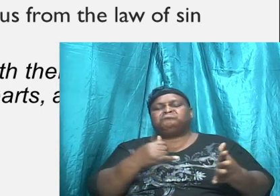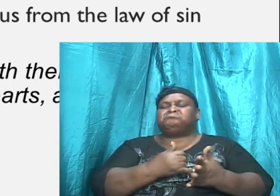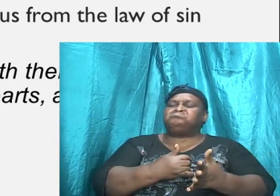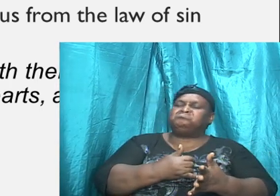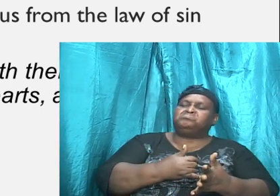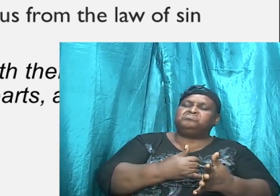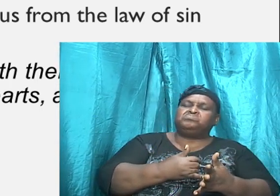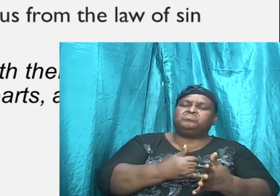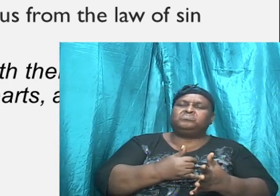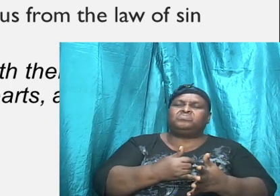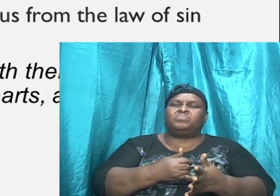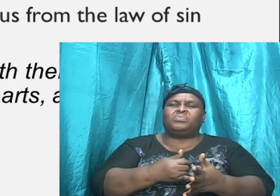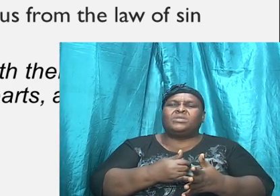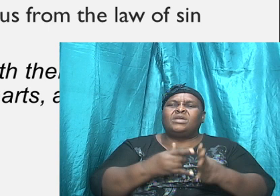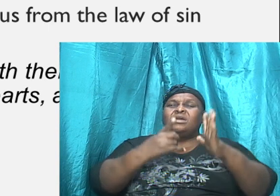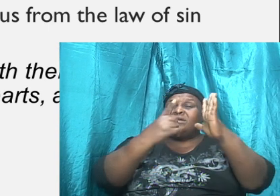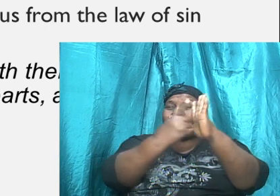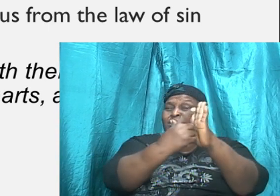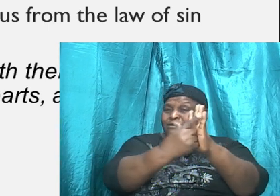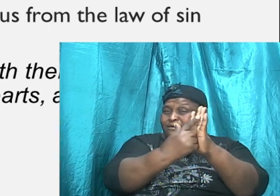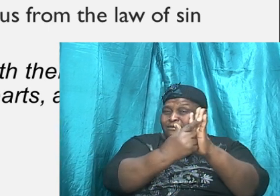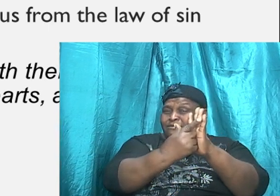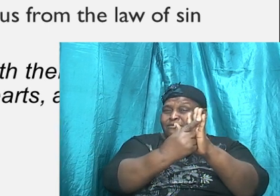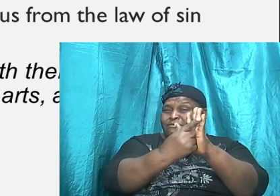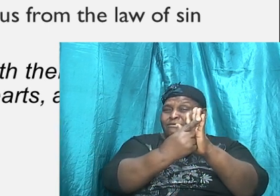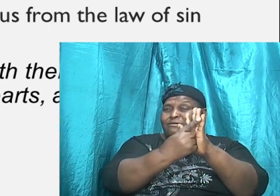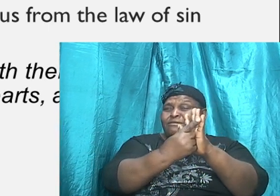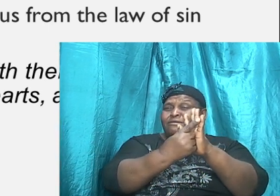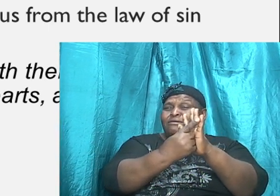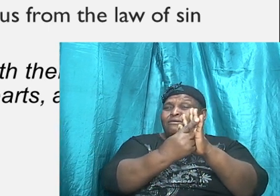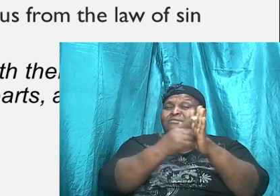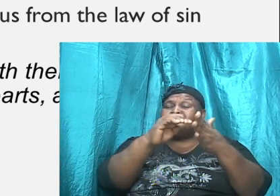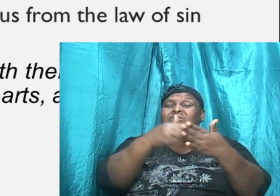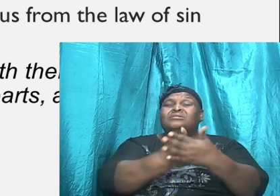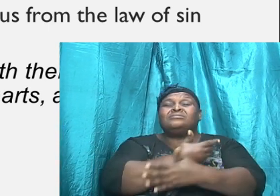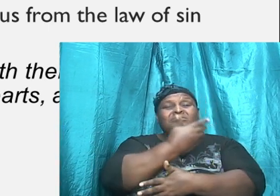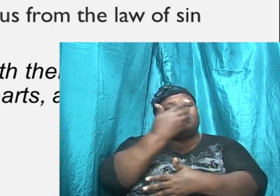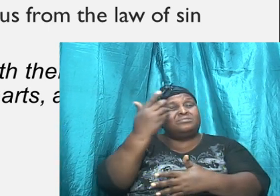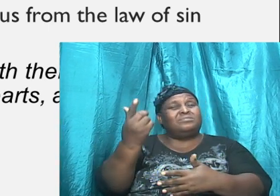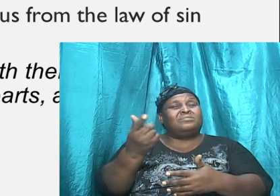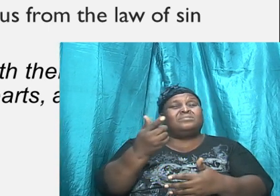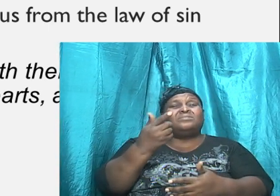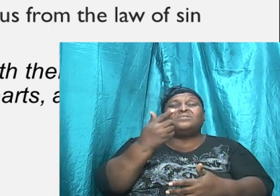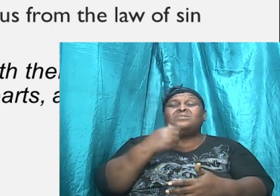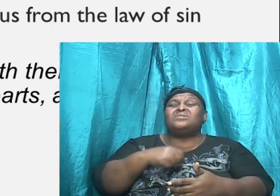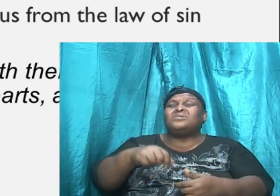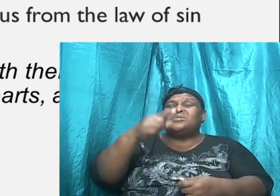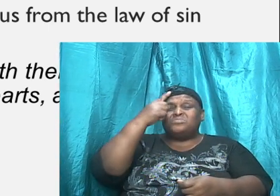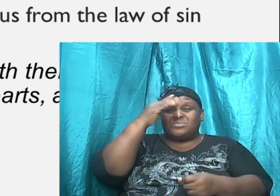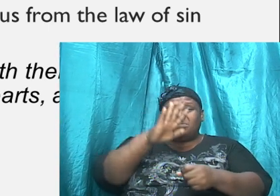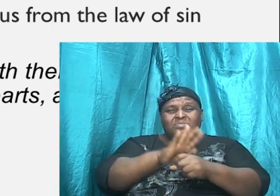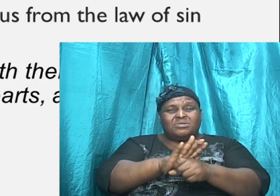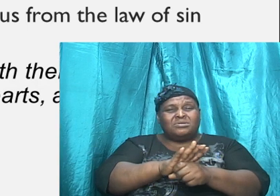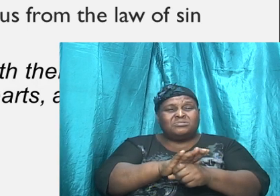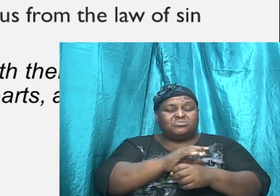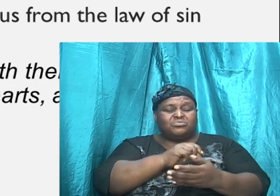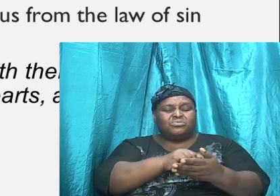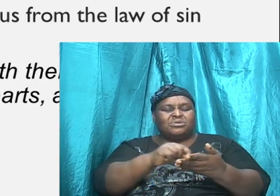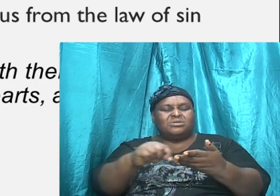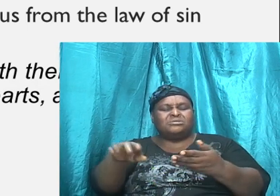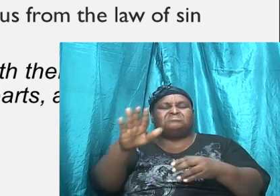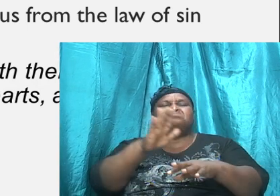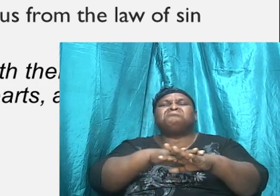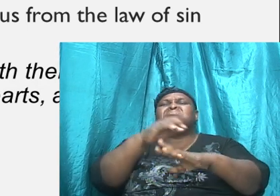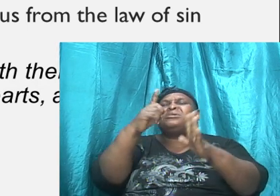know, the law in the new covenant, writing of the laws upon our heart